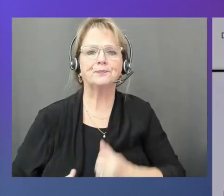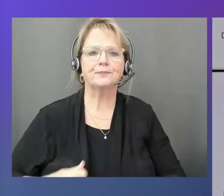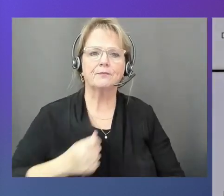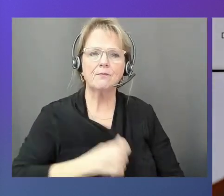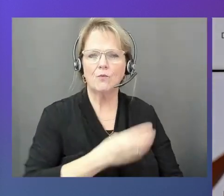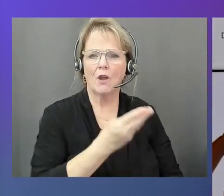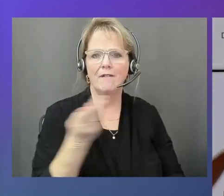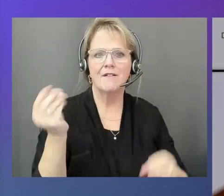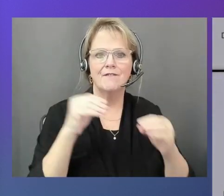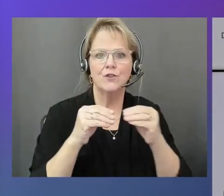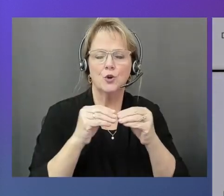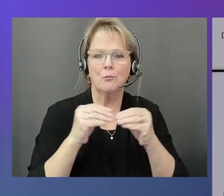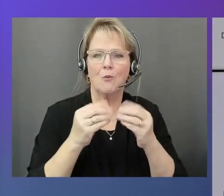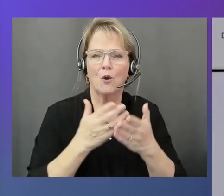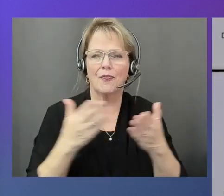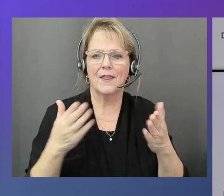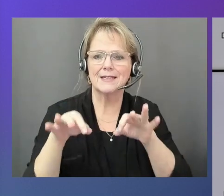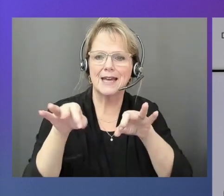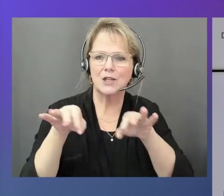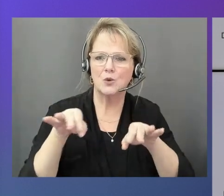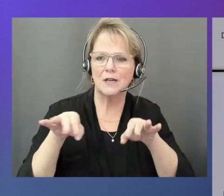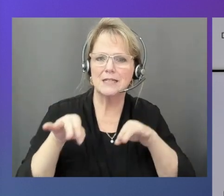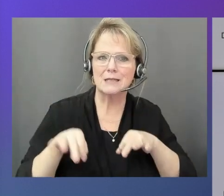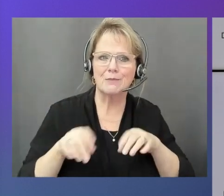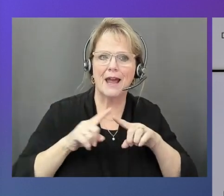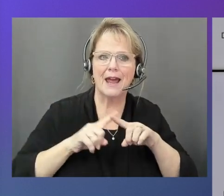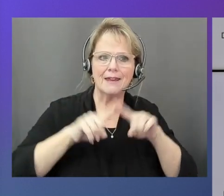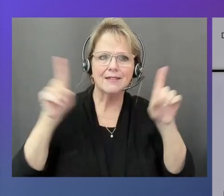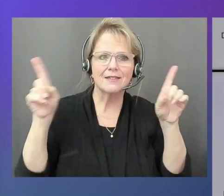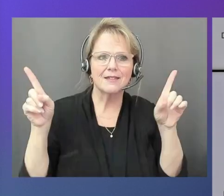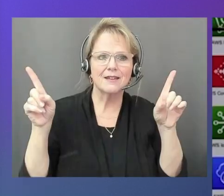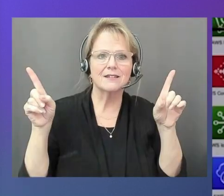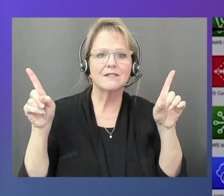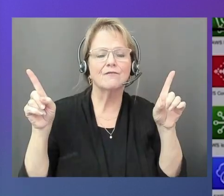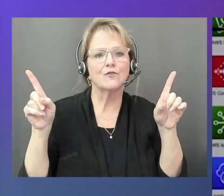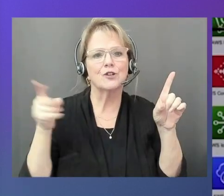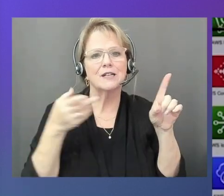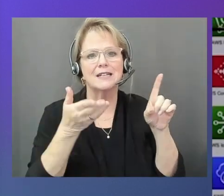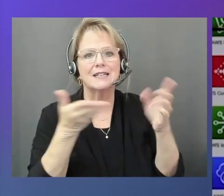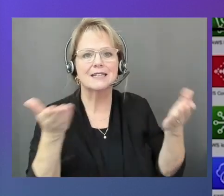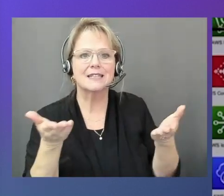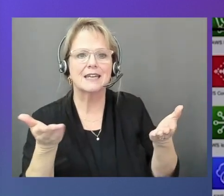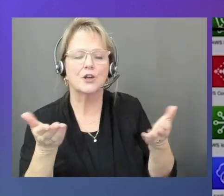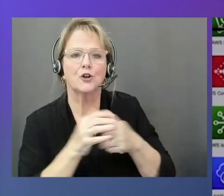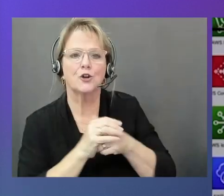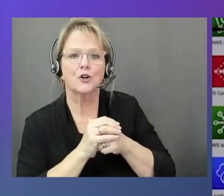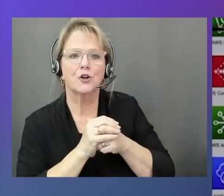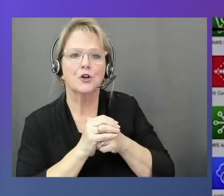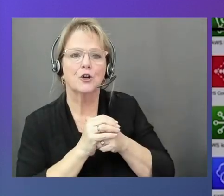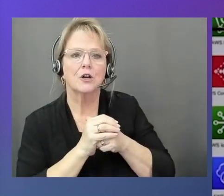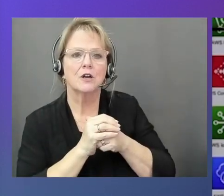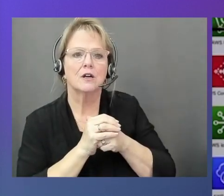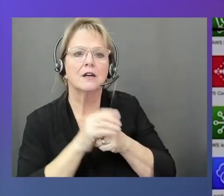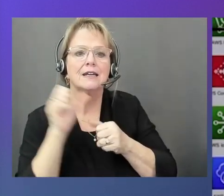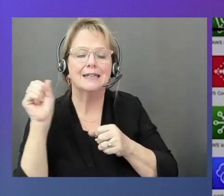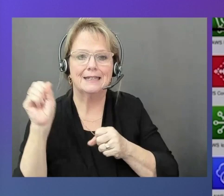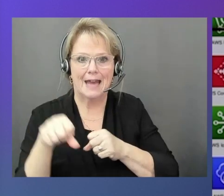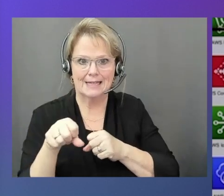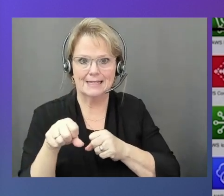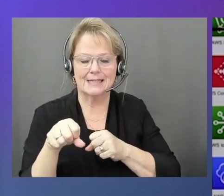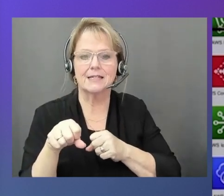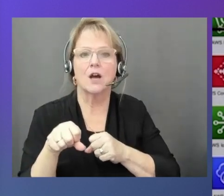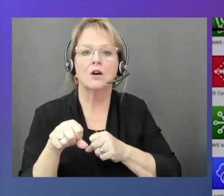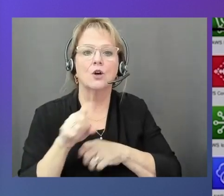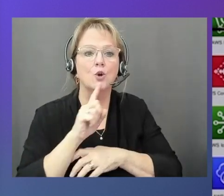you explain to about the different paths here? Yeah. So because in reality,